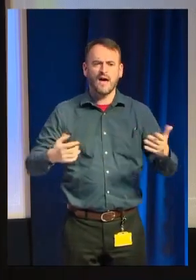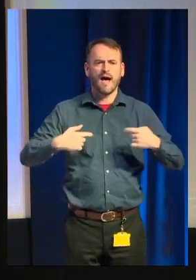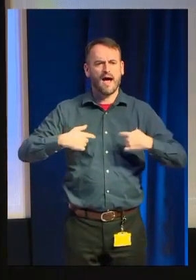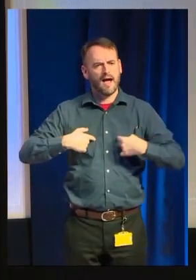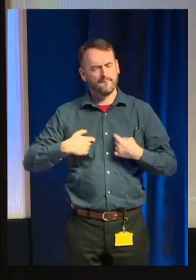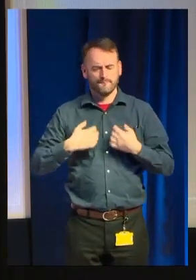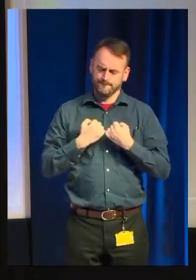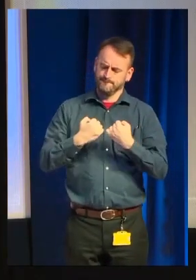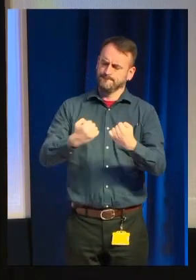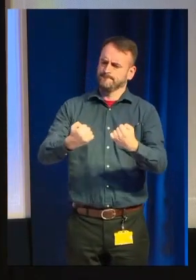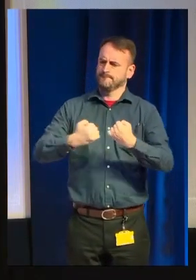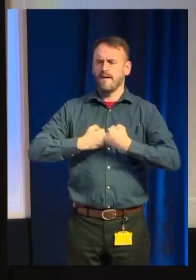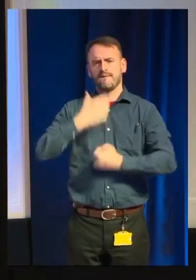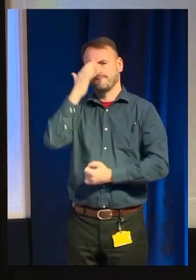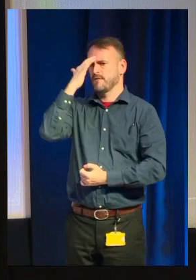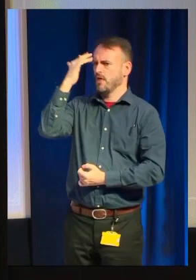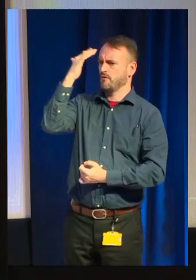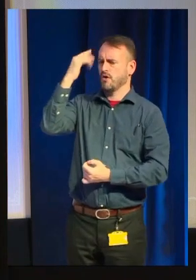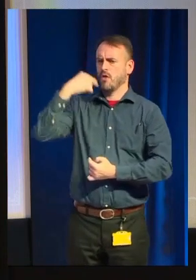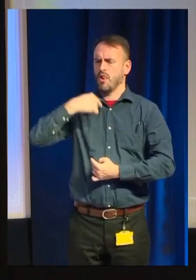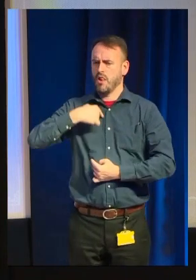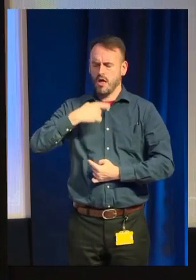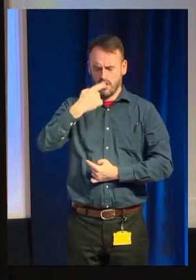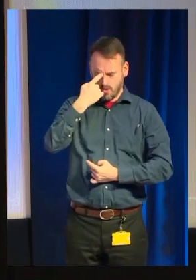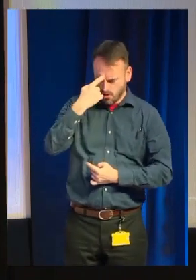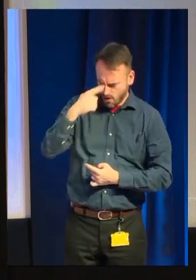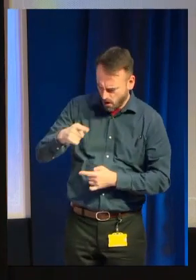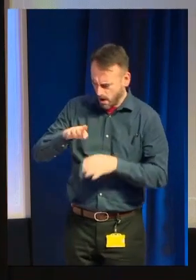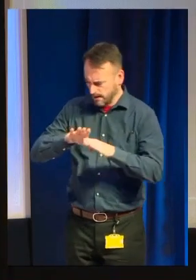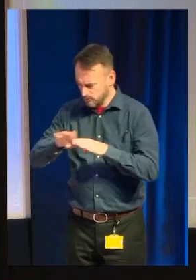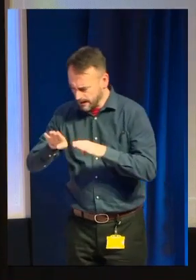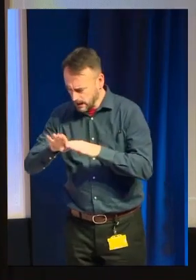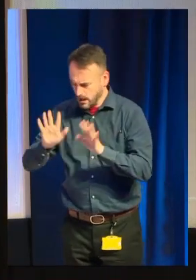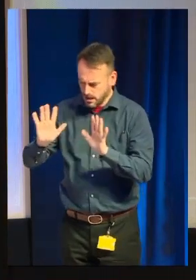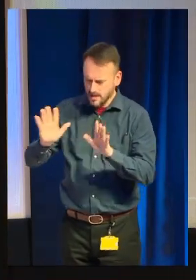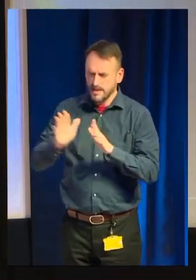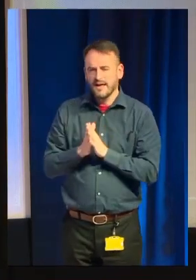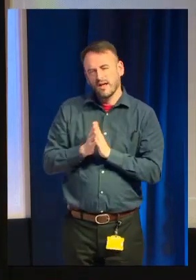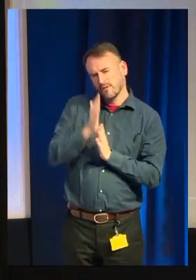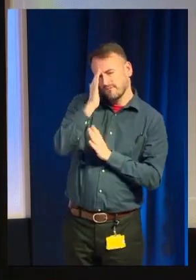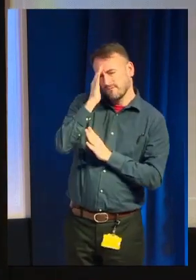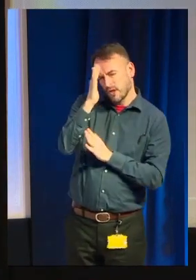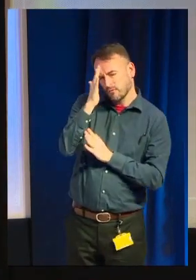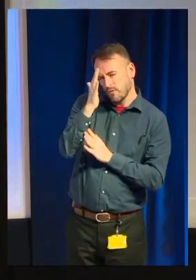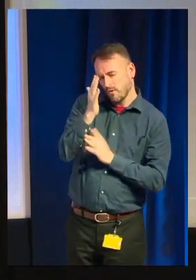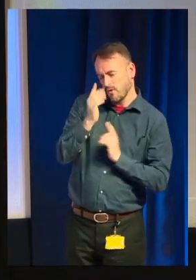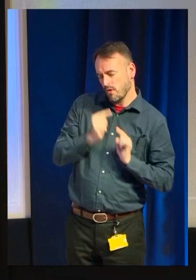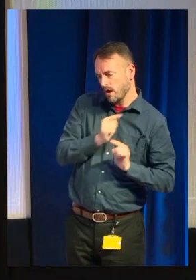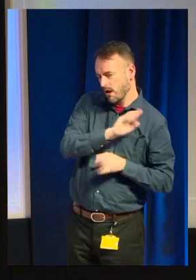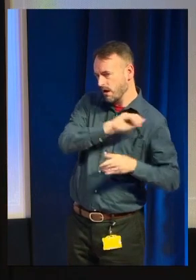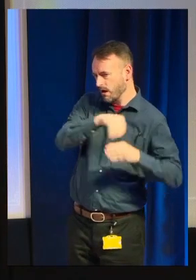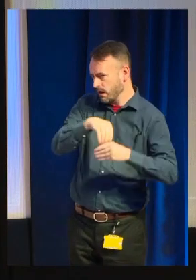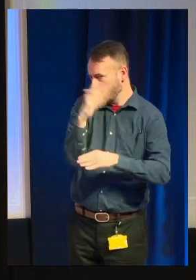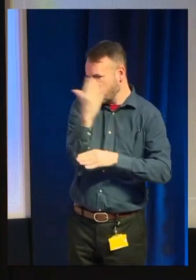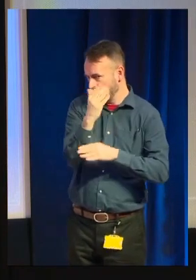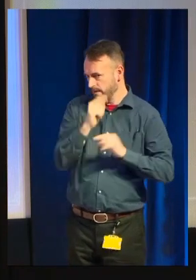And philosophy, but also practicality is what I'm aiming for today. The philosophical element of what I have to say is that